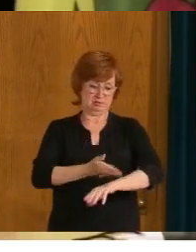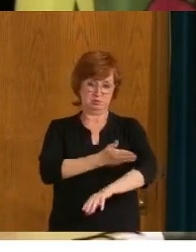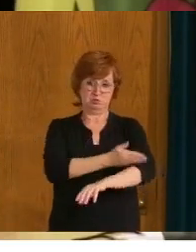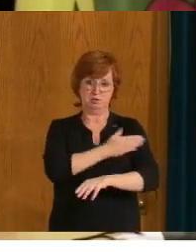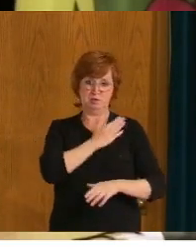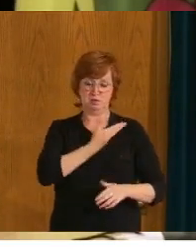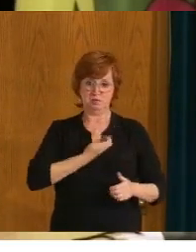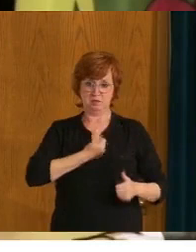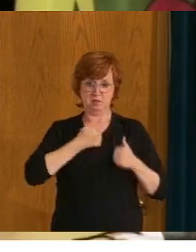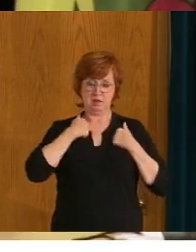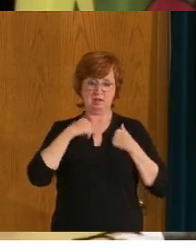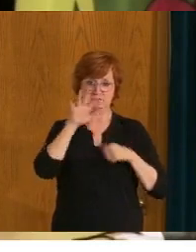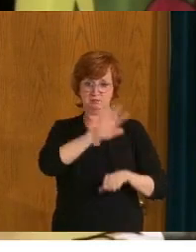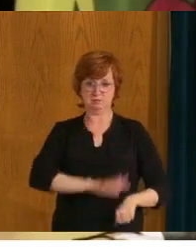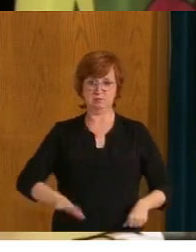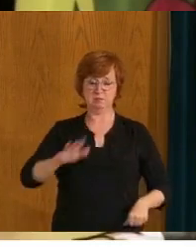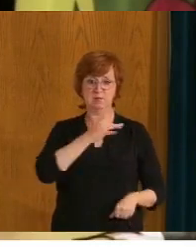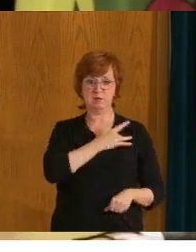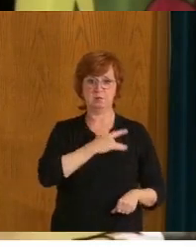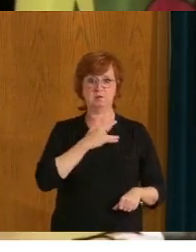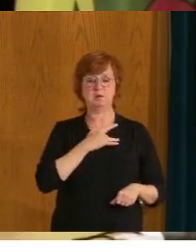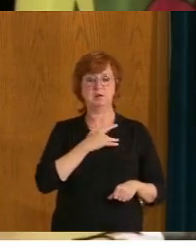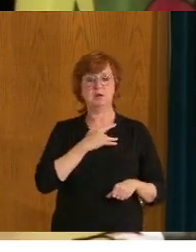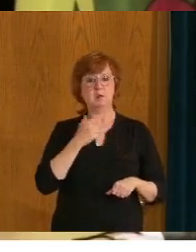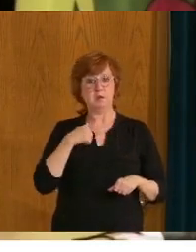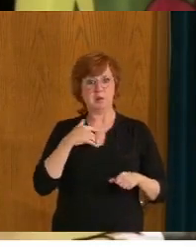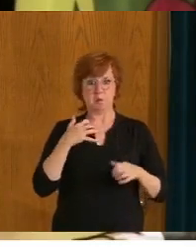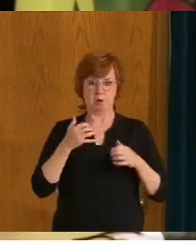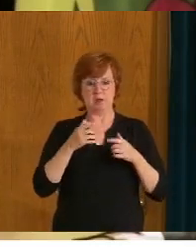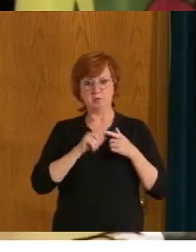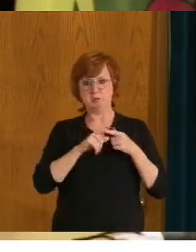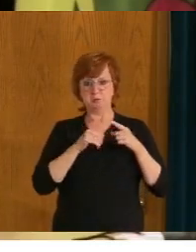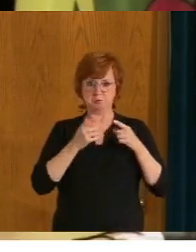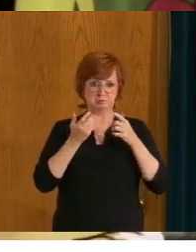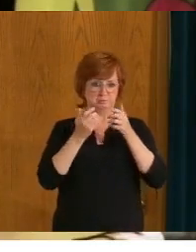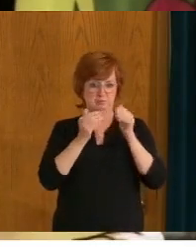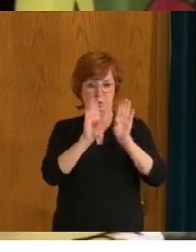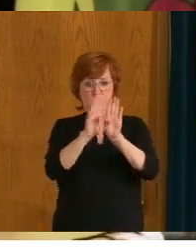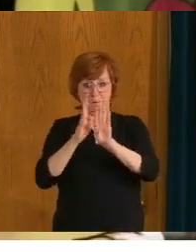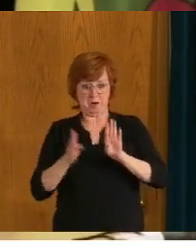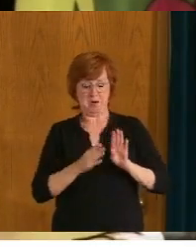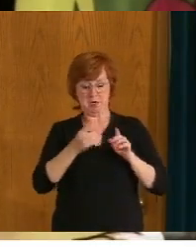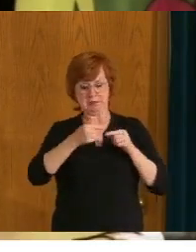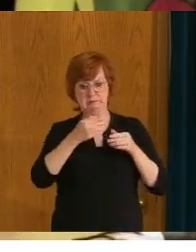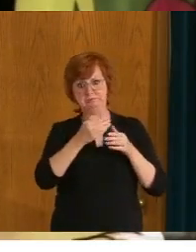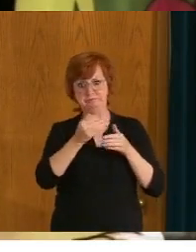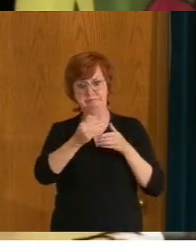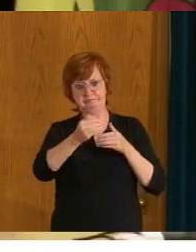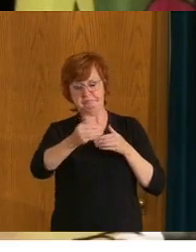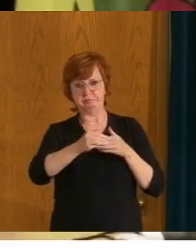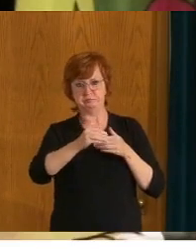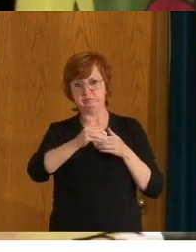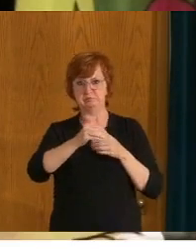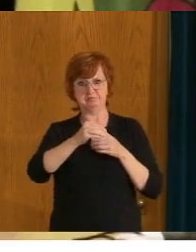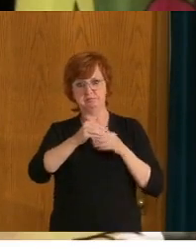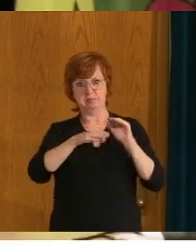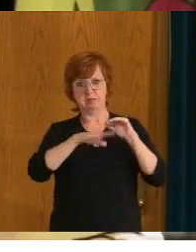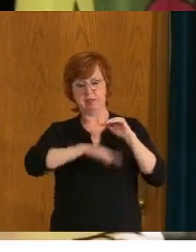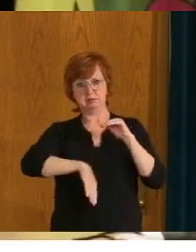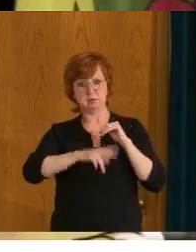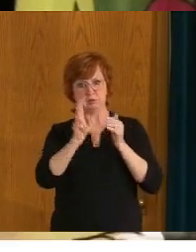get back to normal in our province here in under two weeks, when all the restrictions will then be lifted on July 11th.